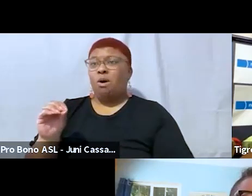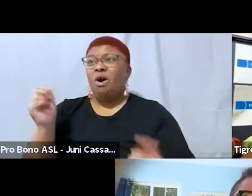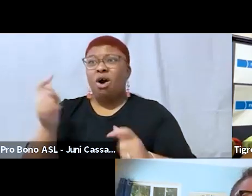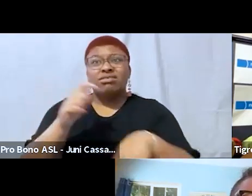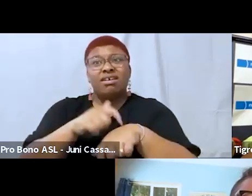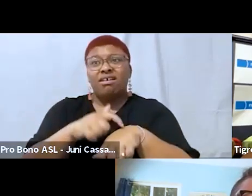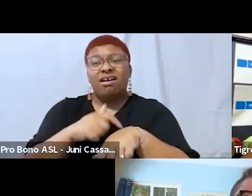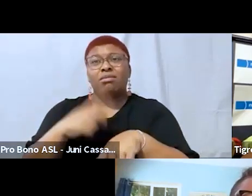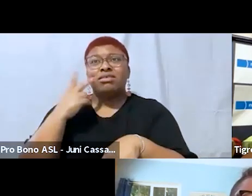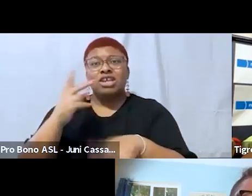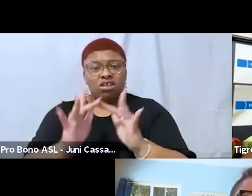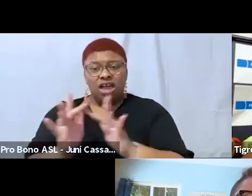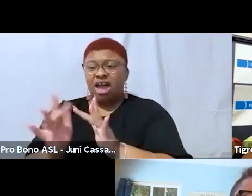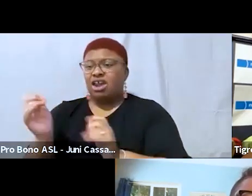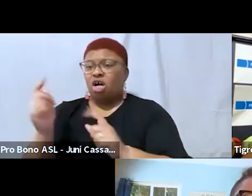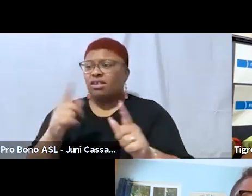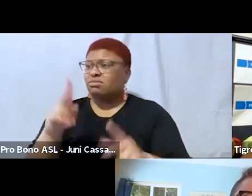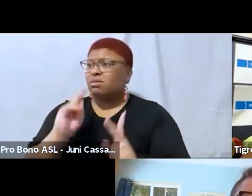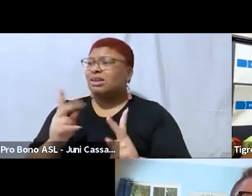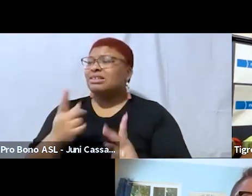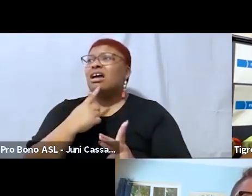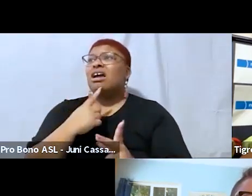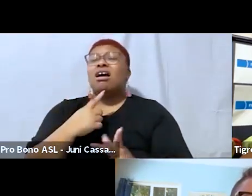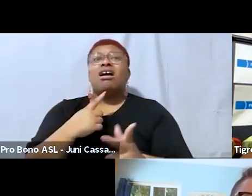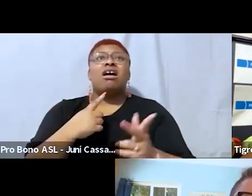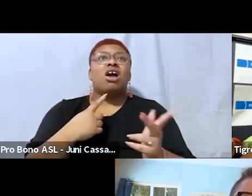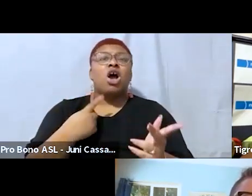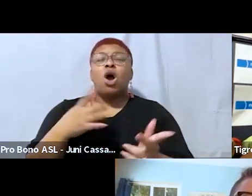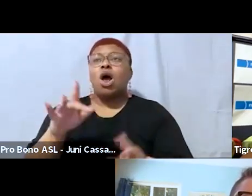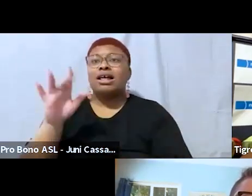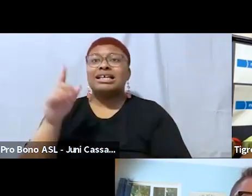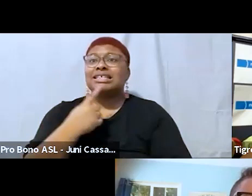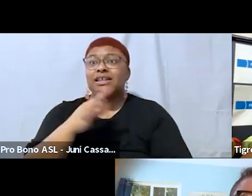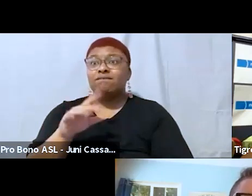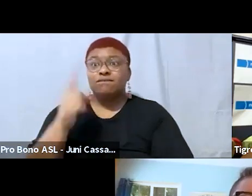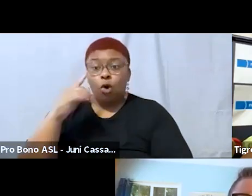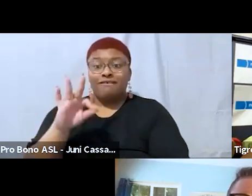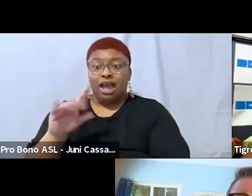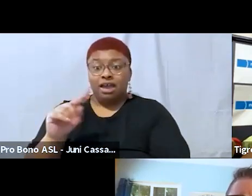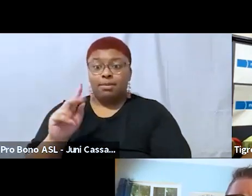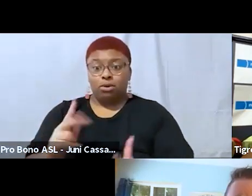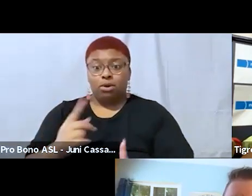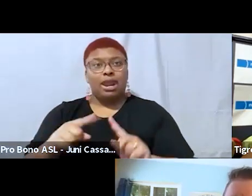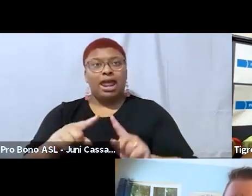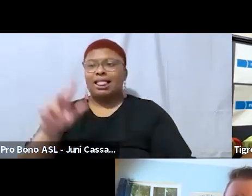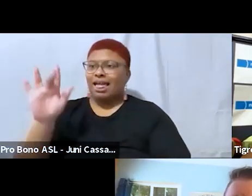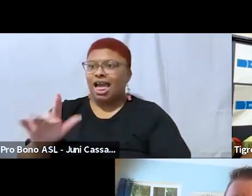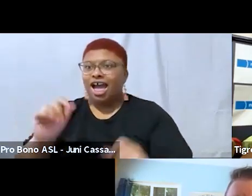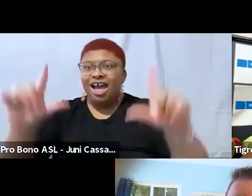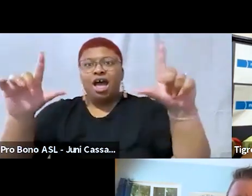available to people who are they're saying i look on it i click on it but they say it's for fat people and when i get there it's not for me